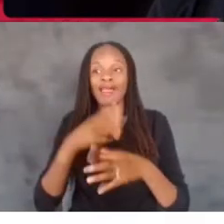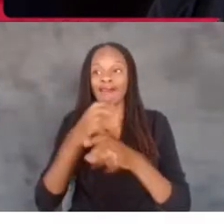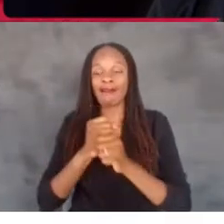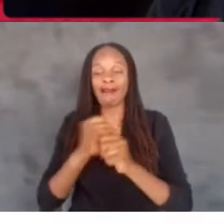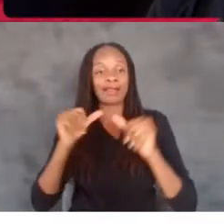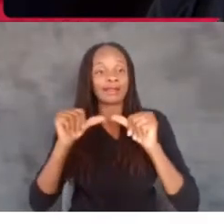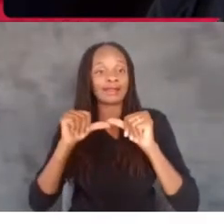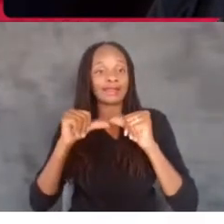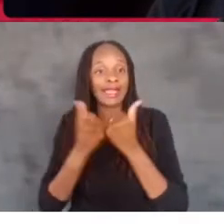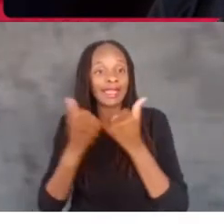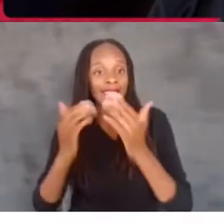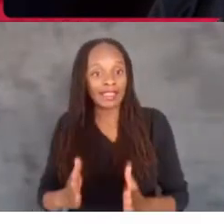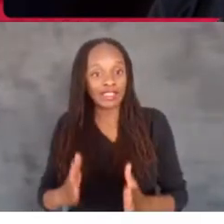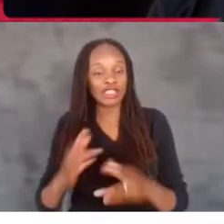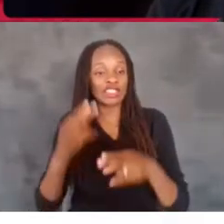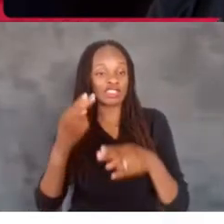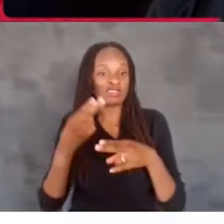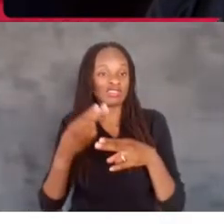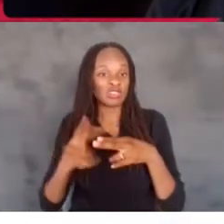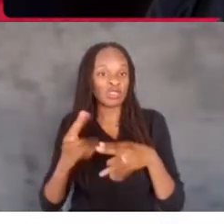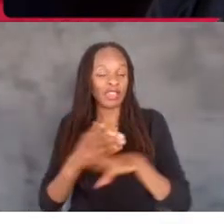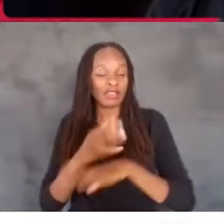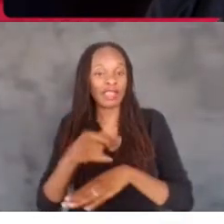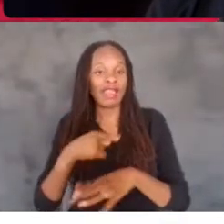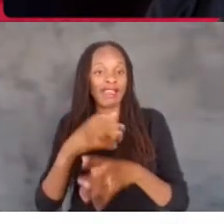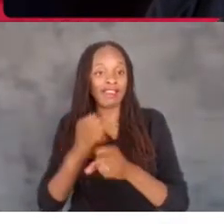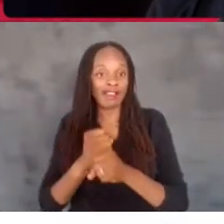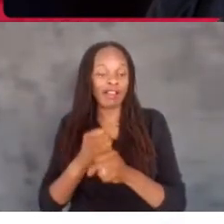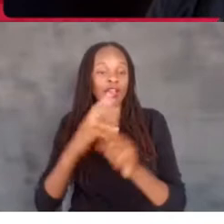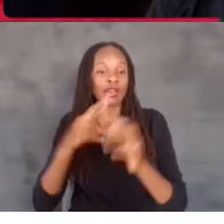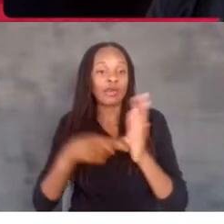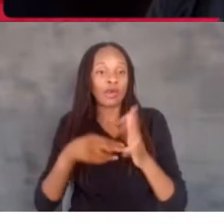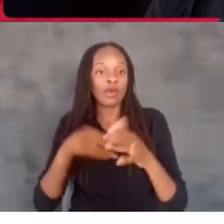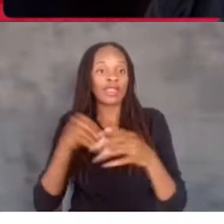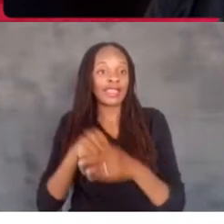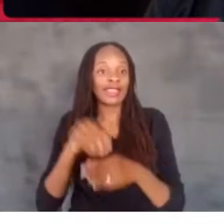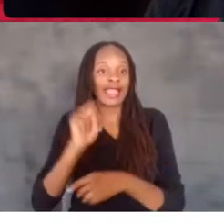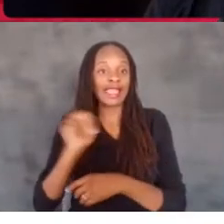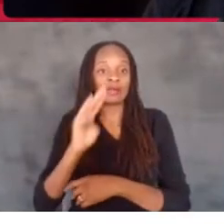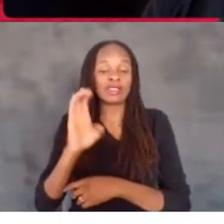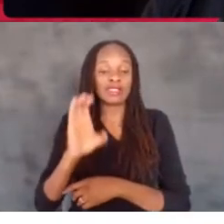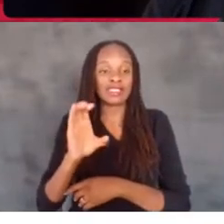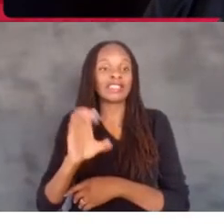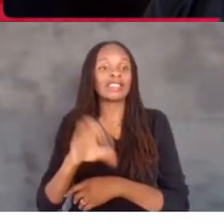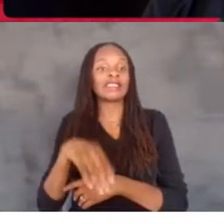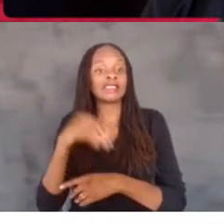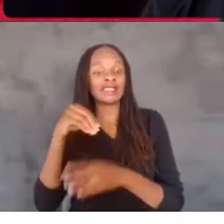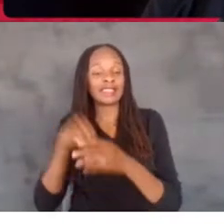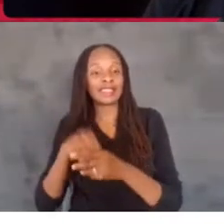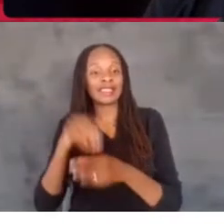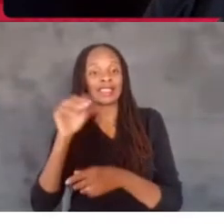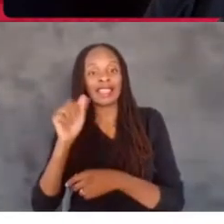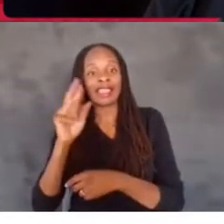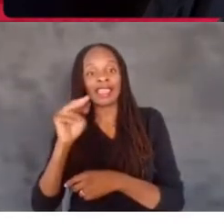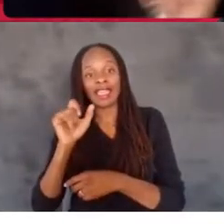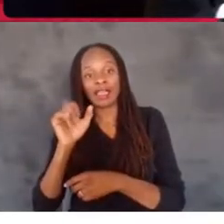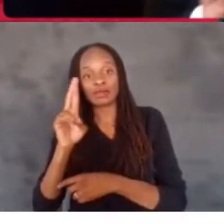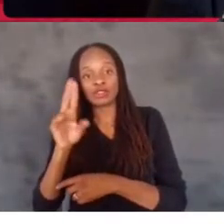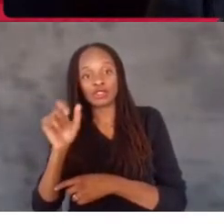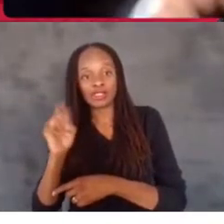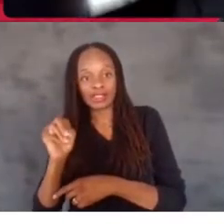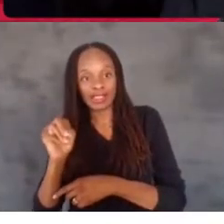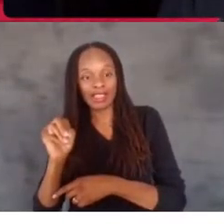And then shortly after that, I booked a role on NBC's New Amsterdam, my first guest star role. I played a